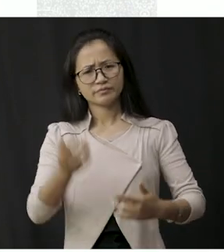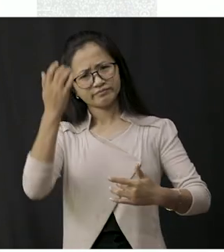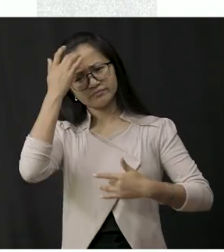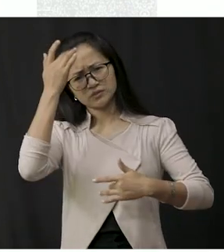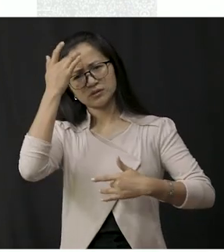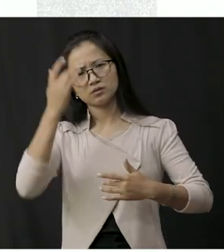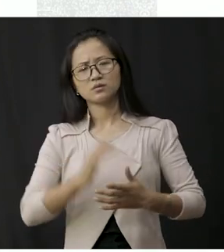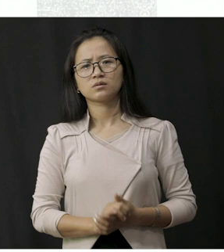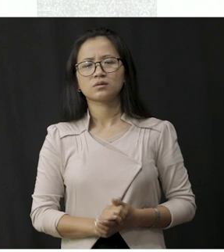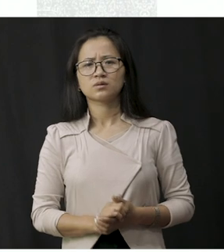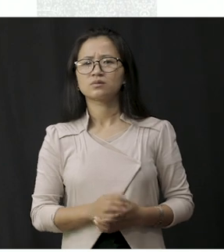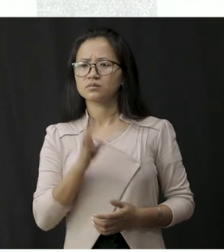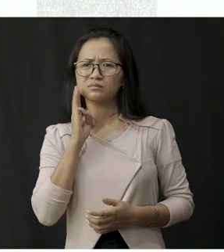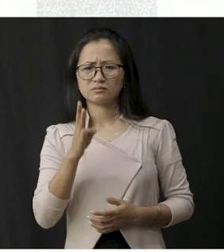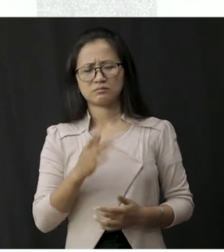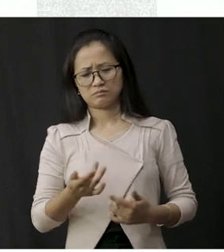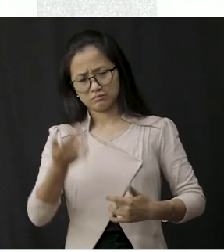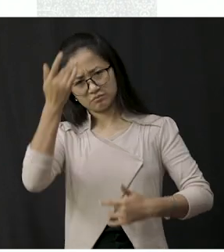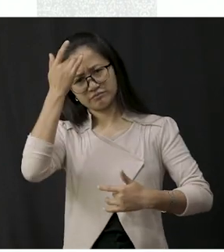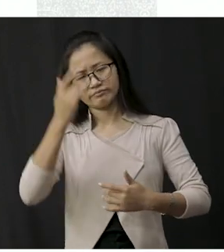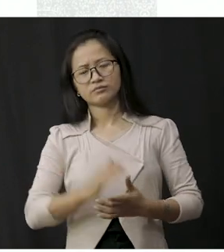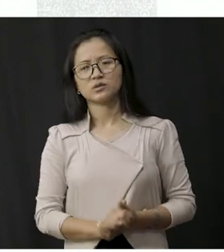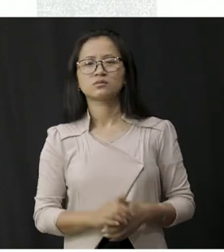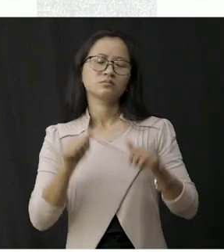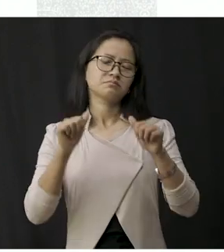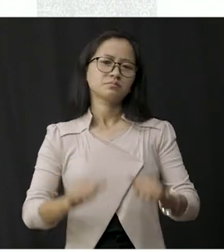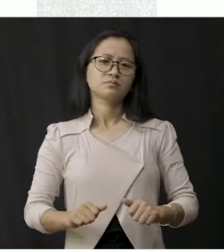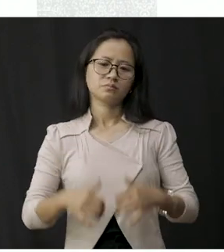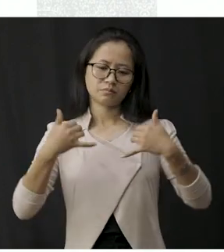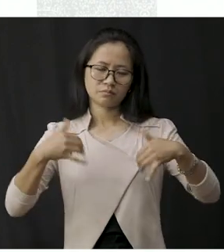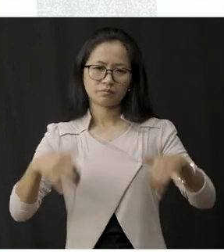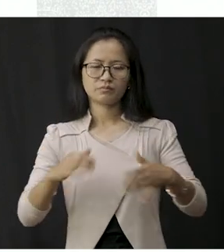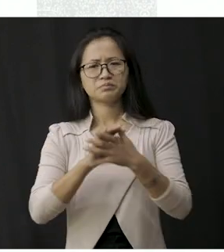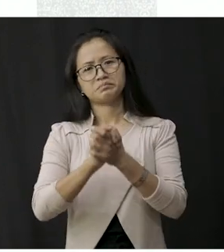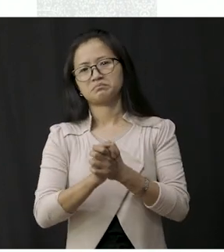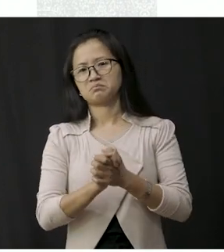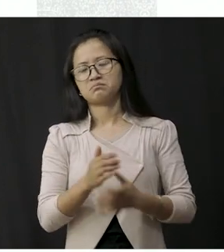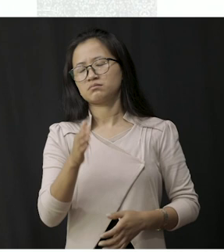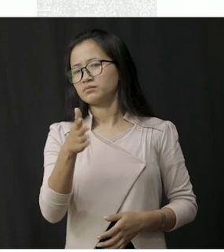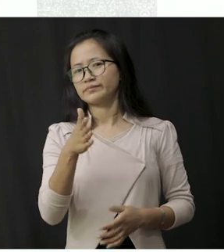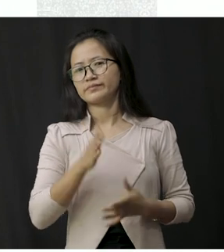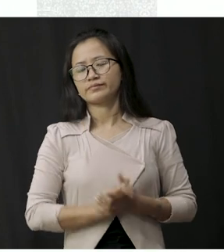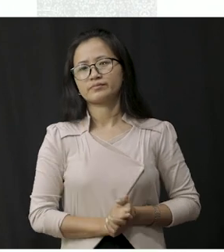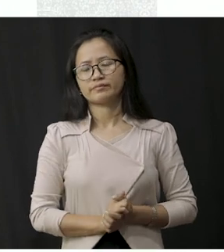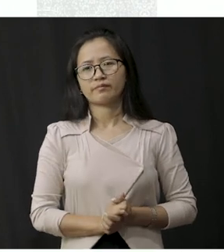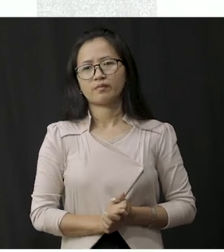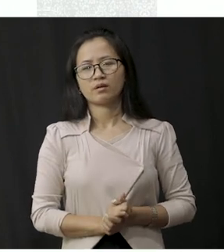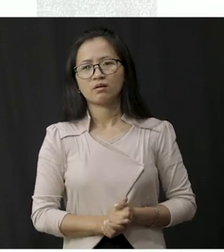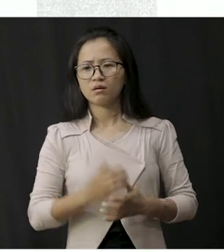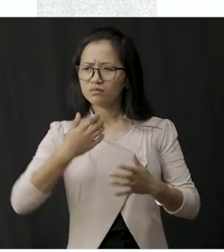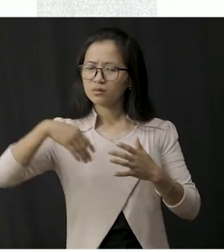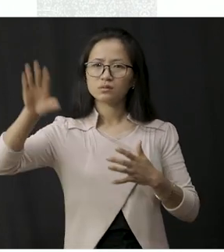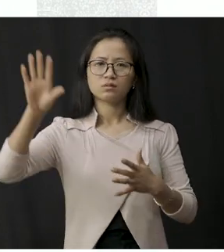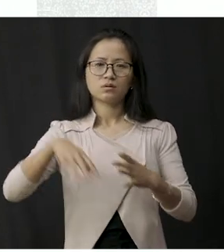sick if you are not well you will not be able to play with your friends you will not be able